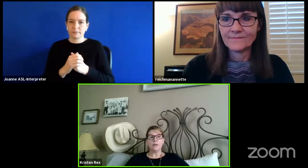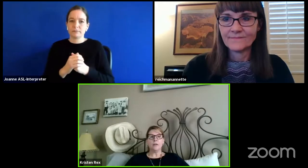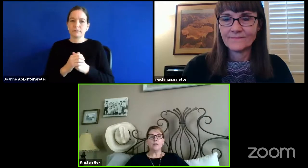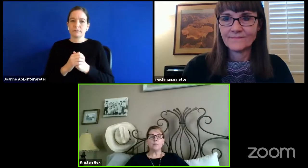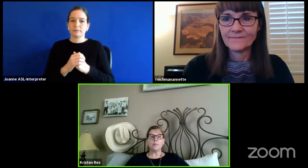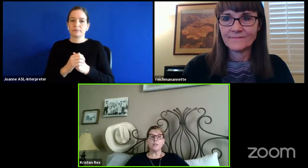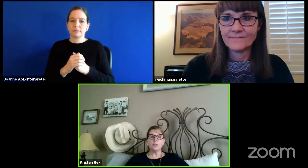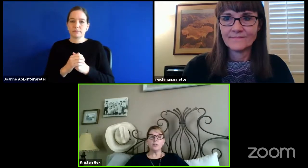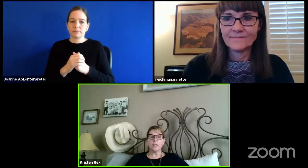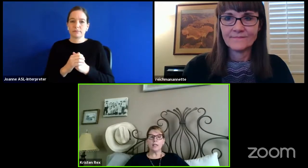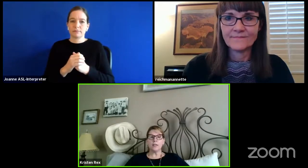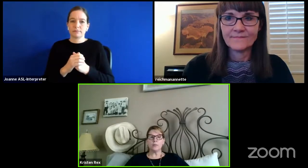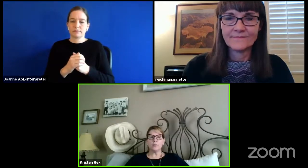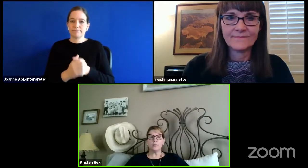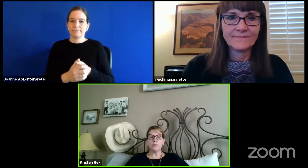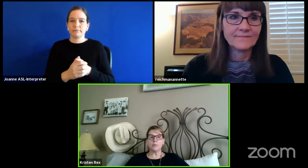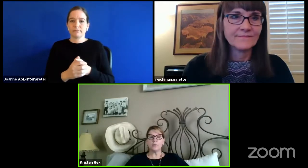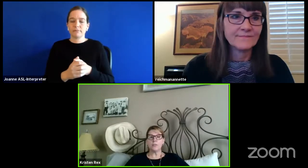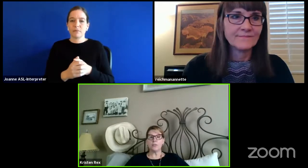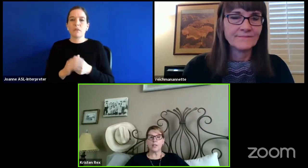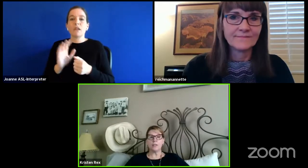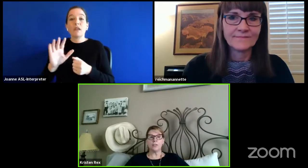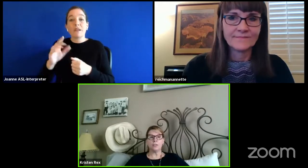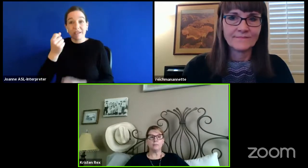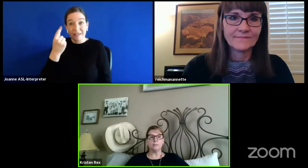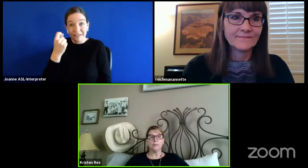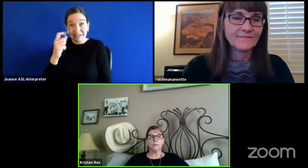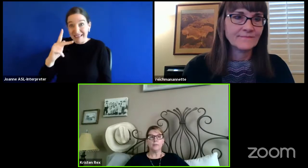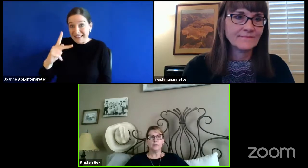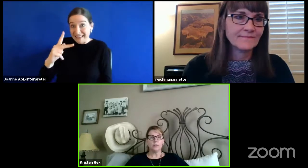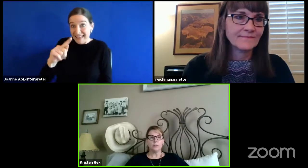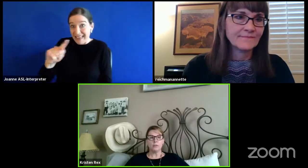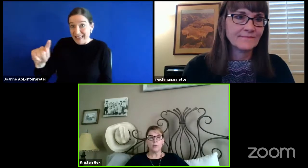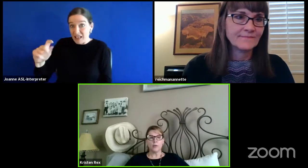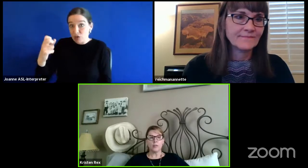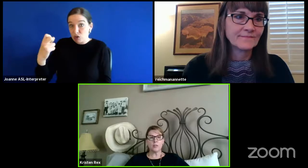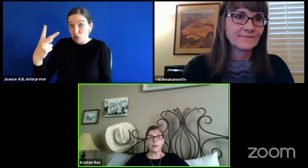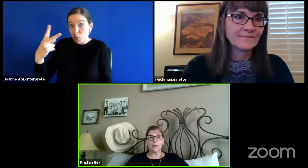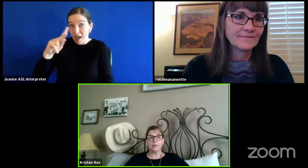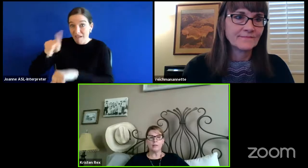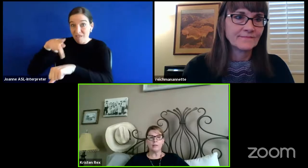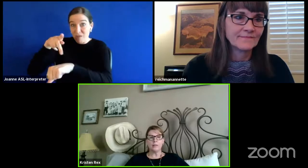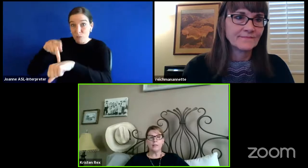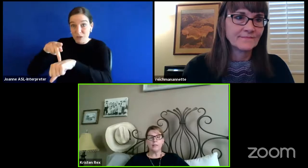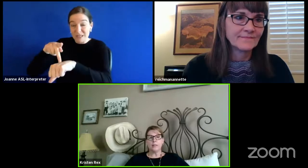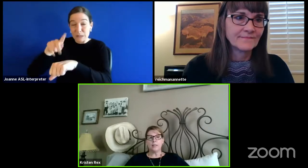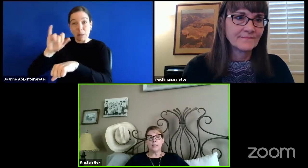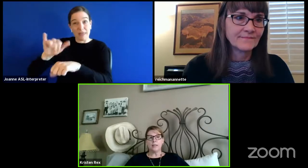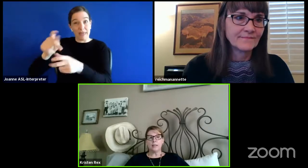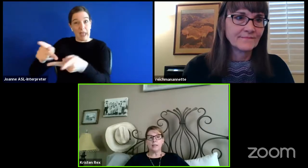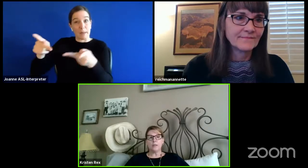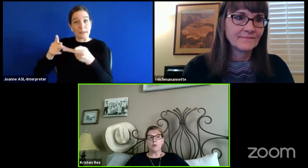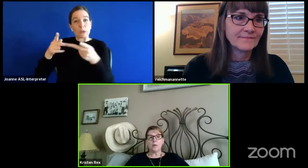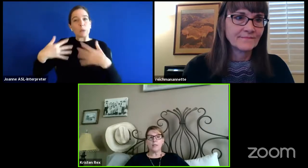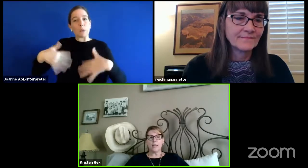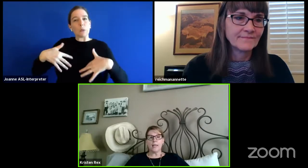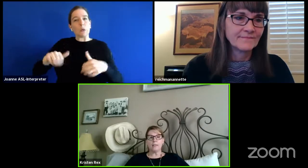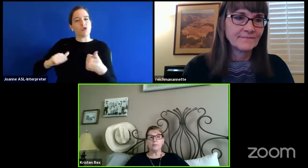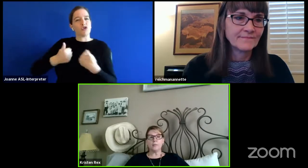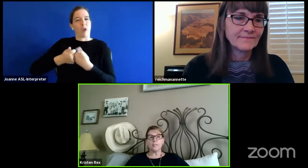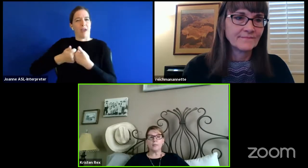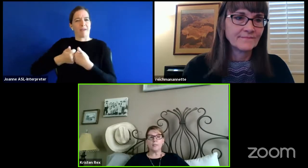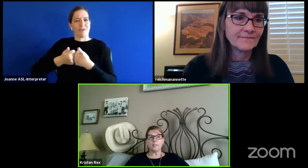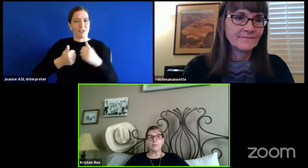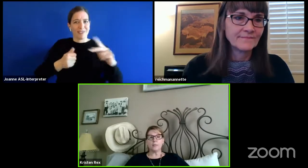The position of a K-12 principal is challenging due to the grade span and no one